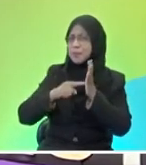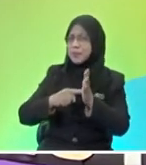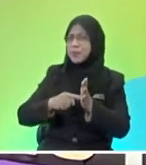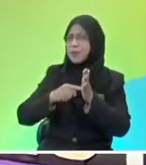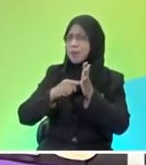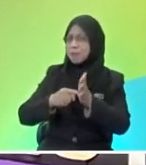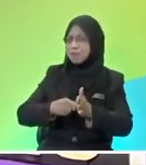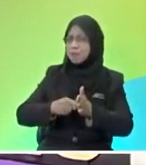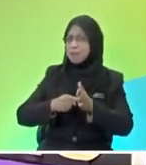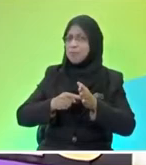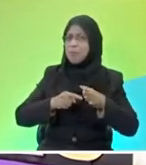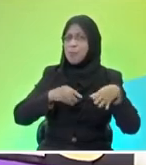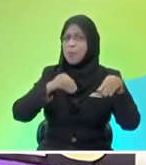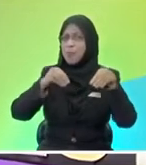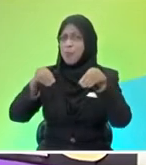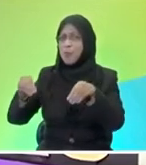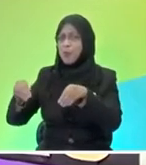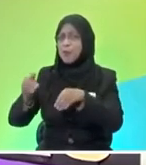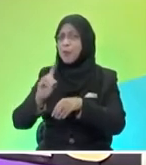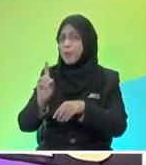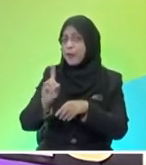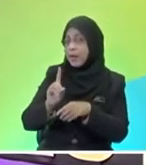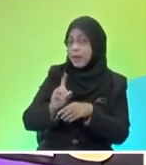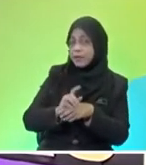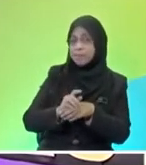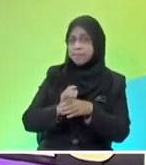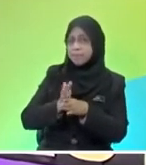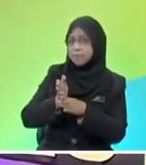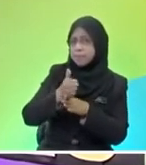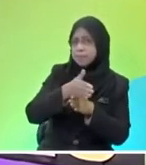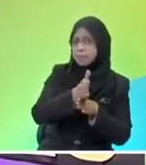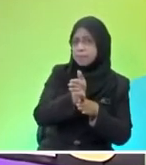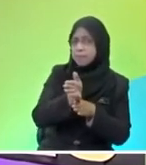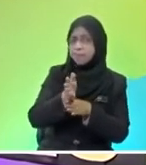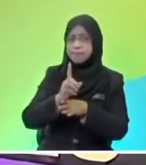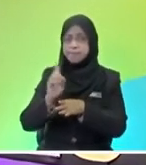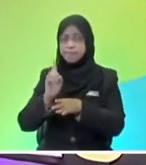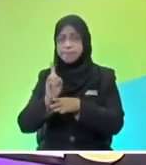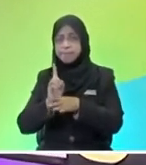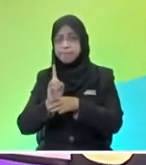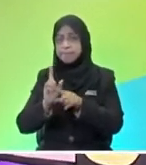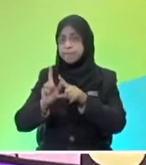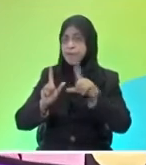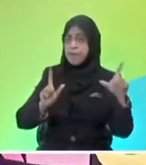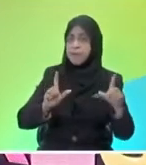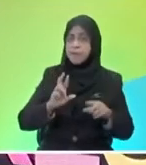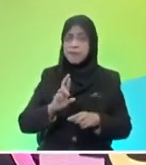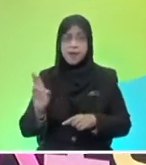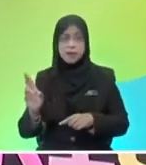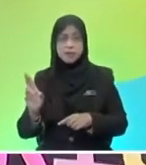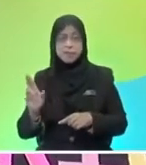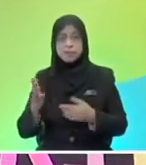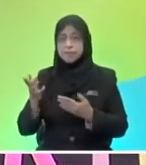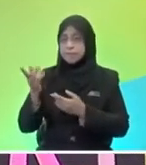direction of the movement? Right. I think he is cycling towards the right side. That side.